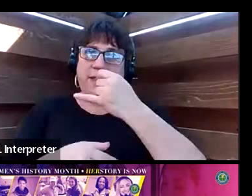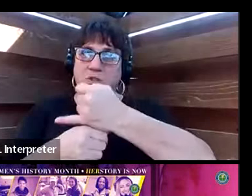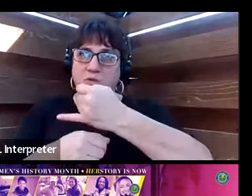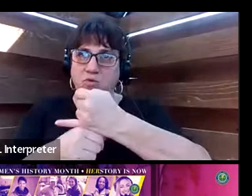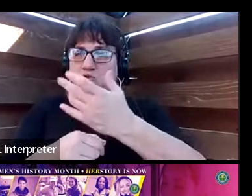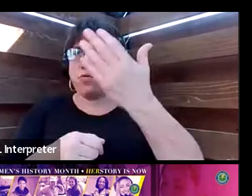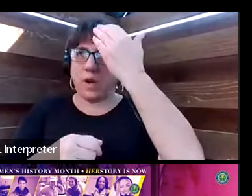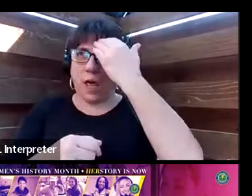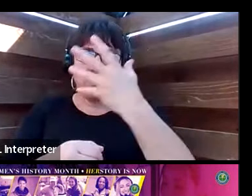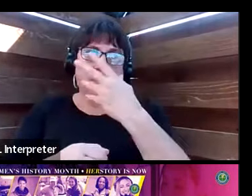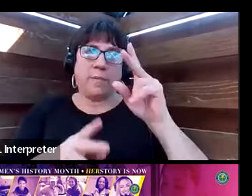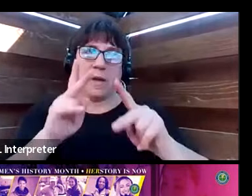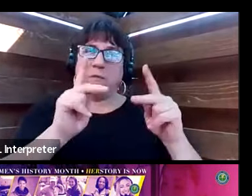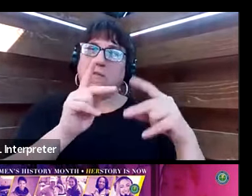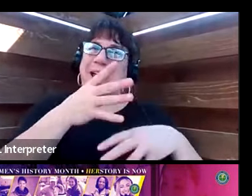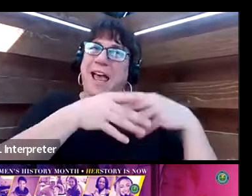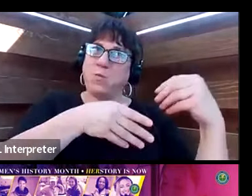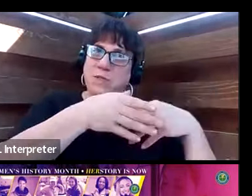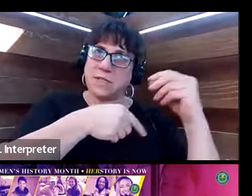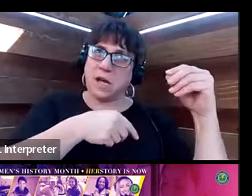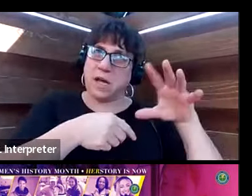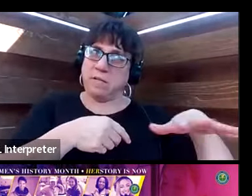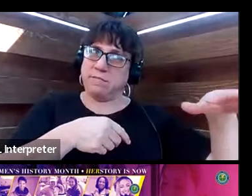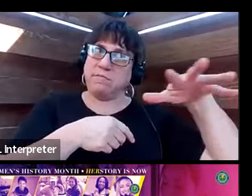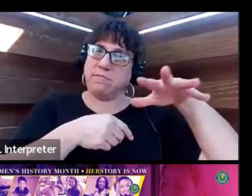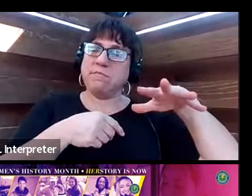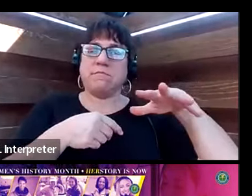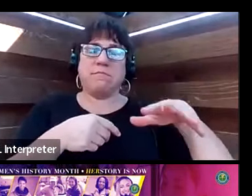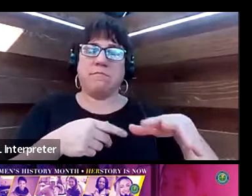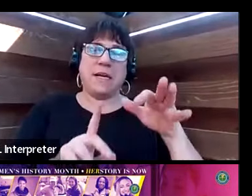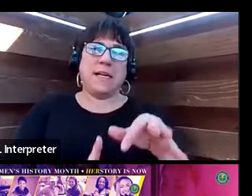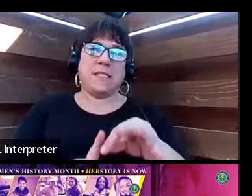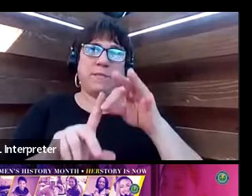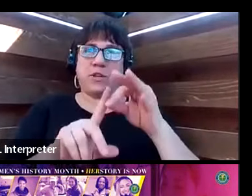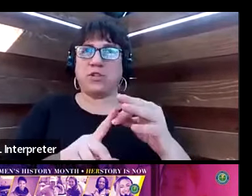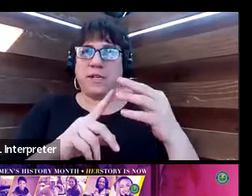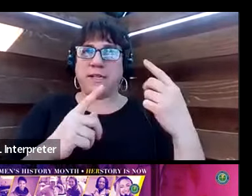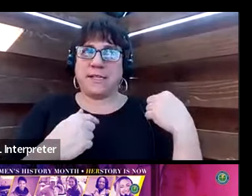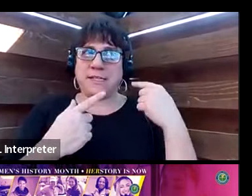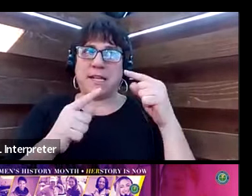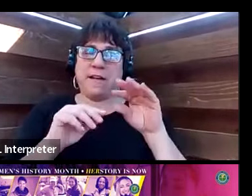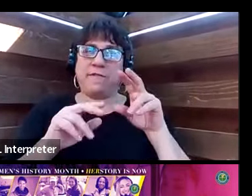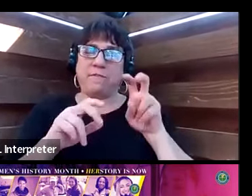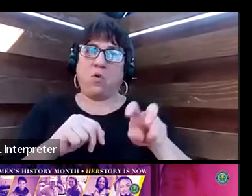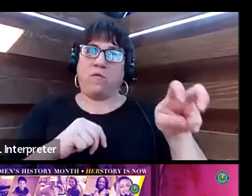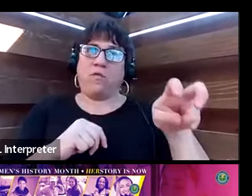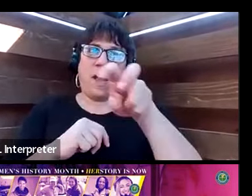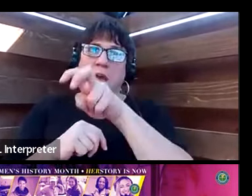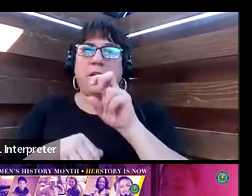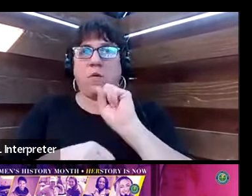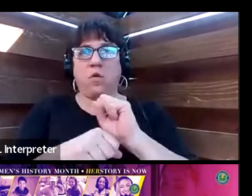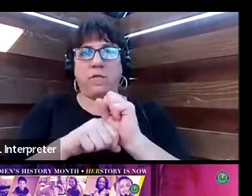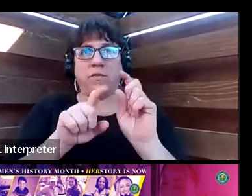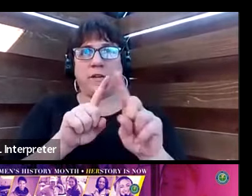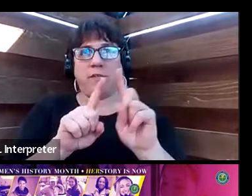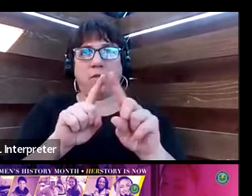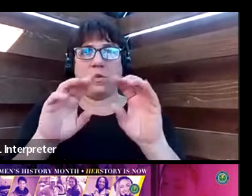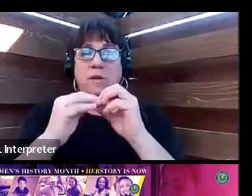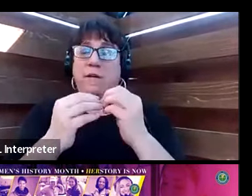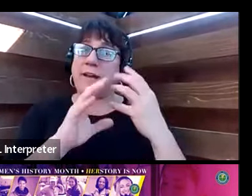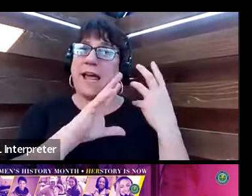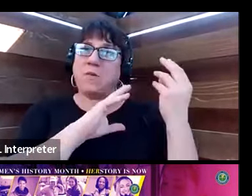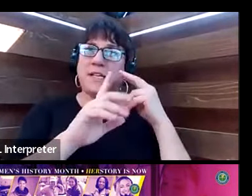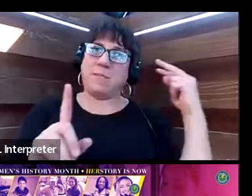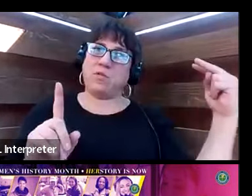well as those from the outside, especially since I've moved around and worked for different organizations. Having an outside